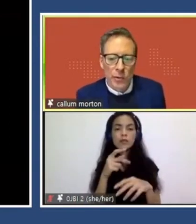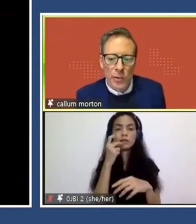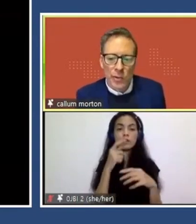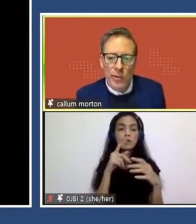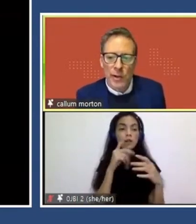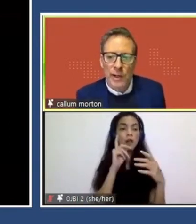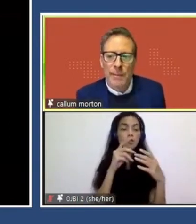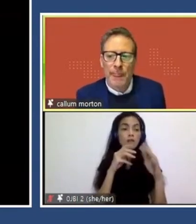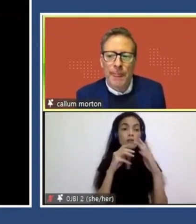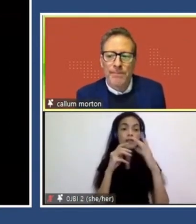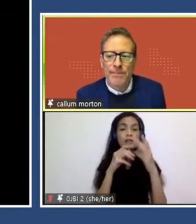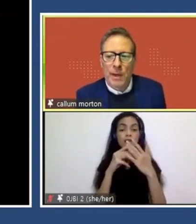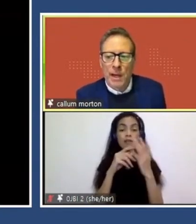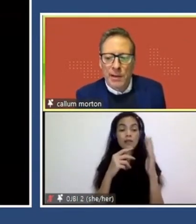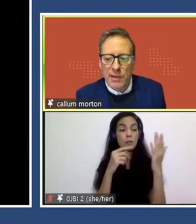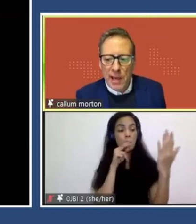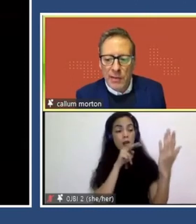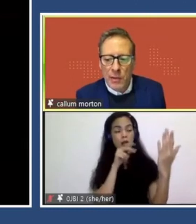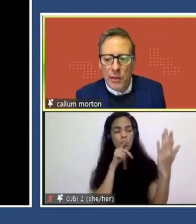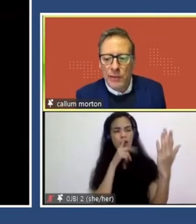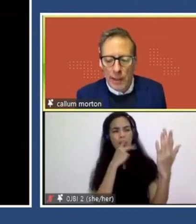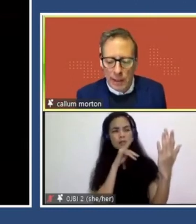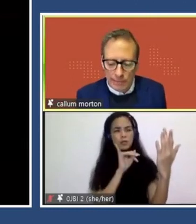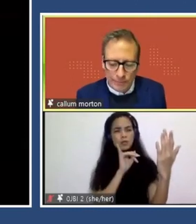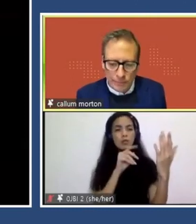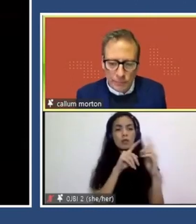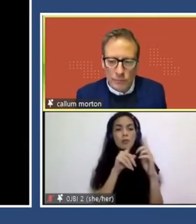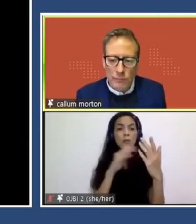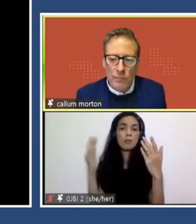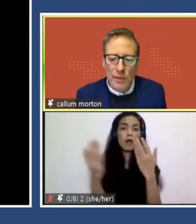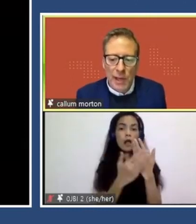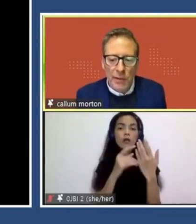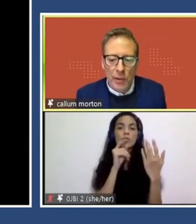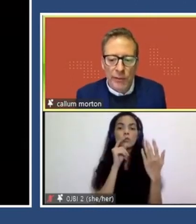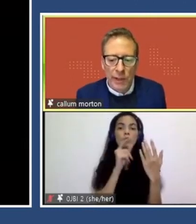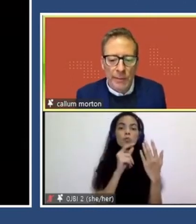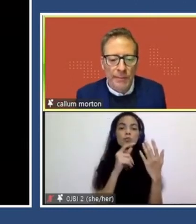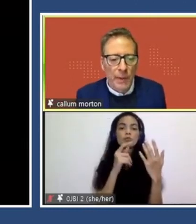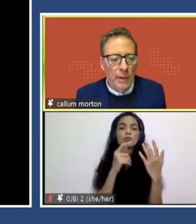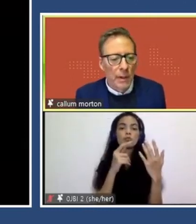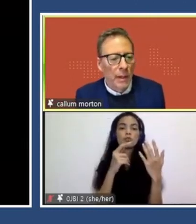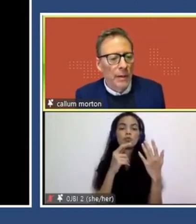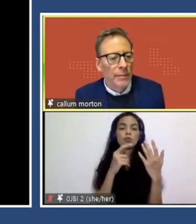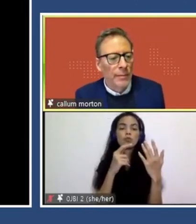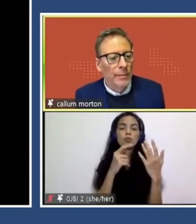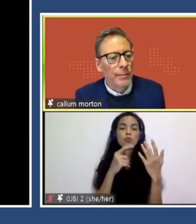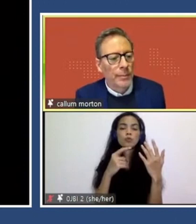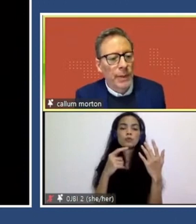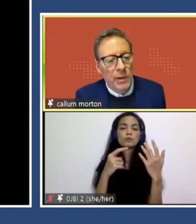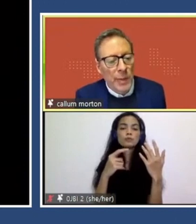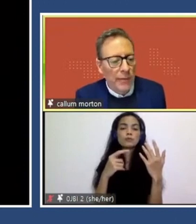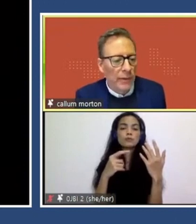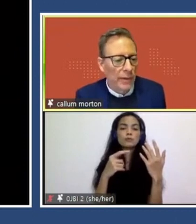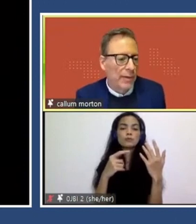uh, and in the drawers, um, are stacks of, um, stacks of, um, uh,